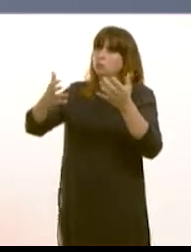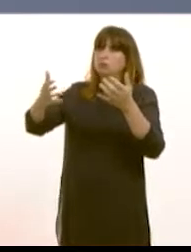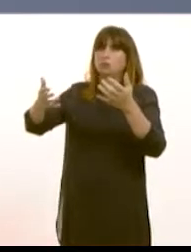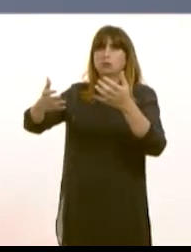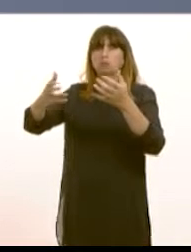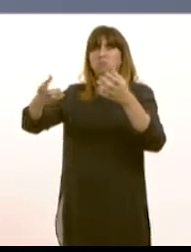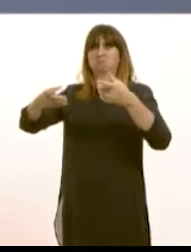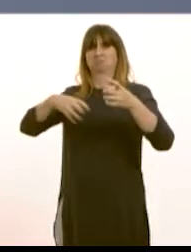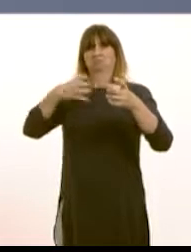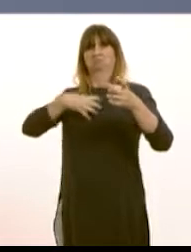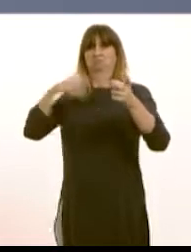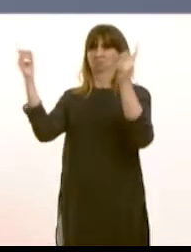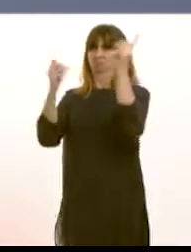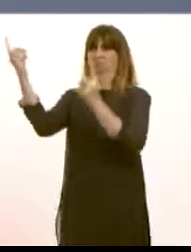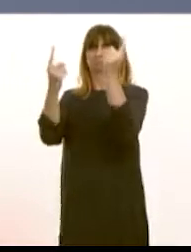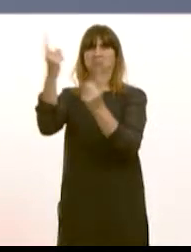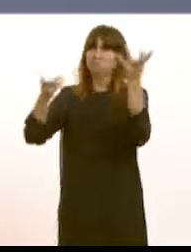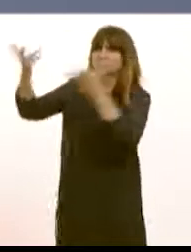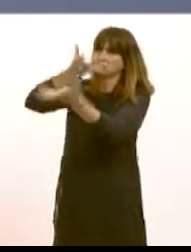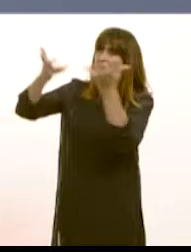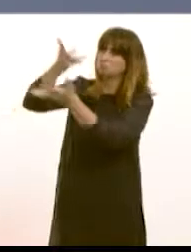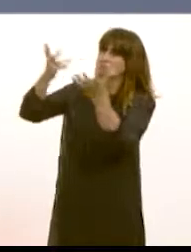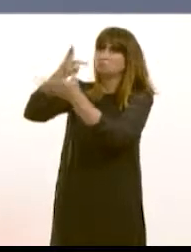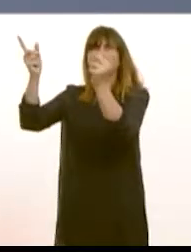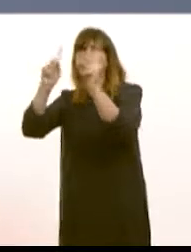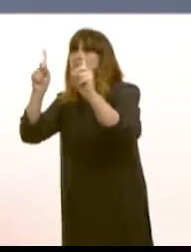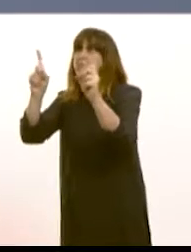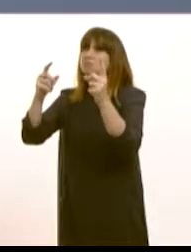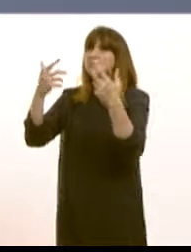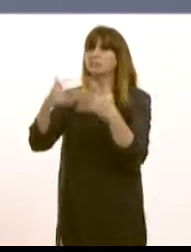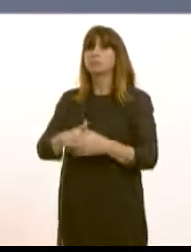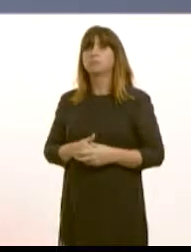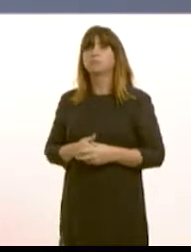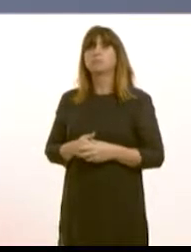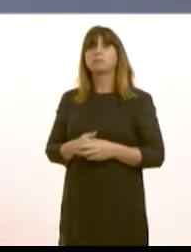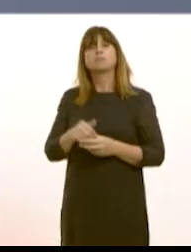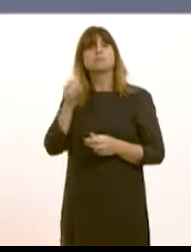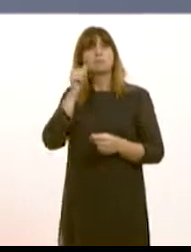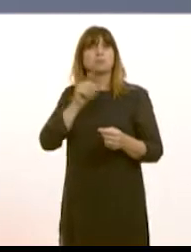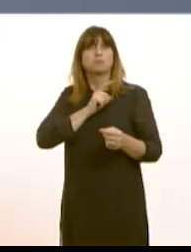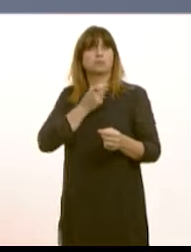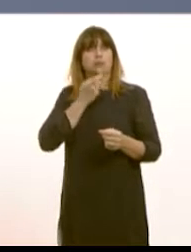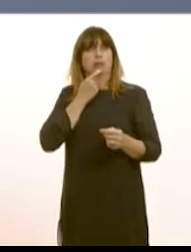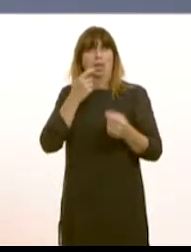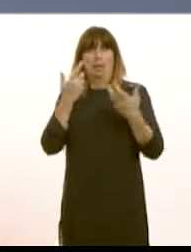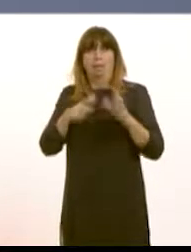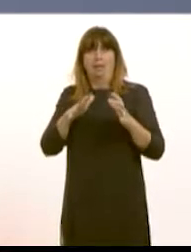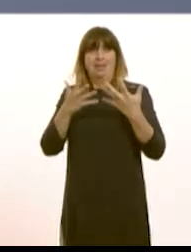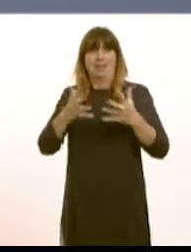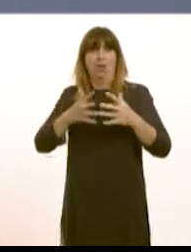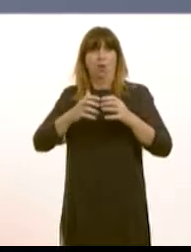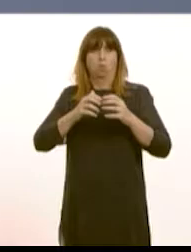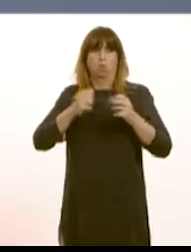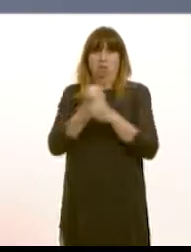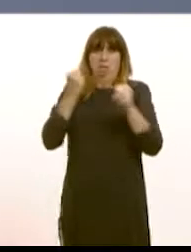question, as well as dealing with the issues that they've already been acting on until recently. Now, I accept that the Welsh Government has a more